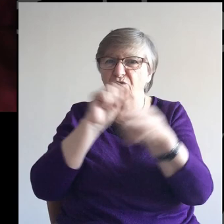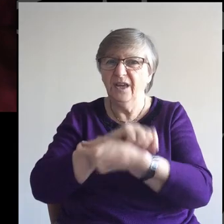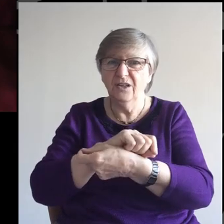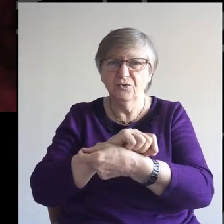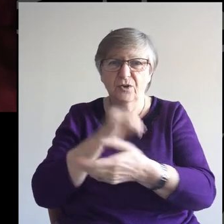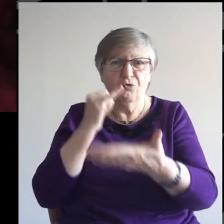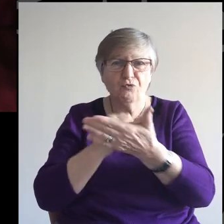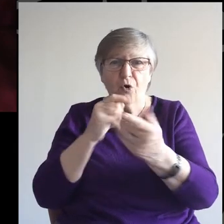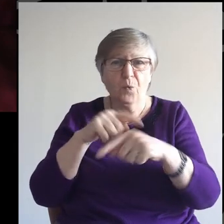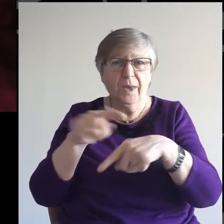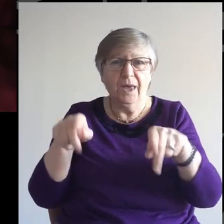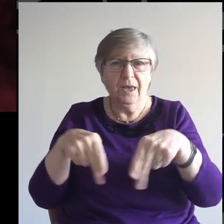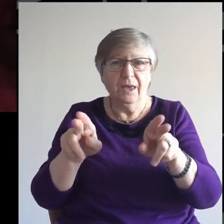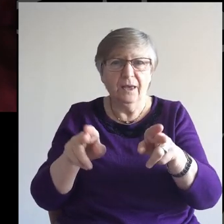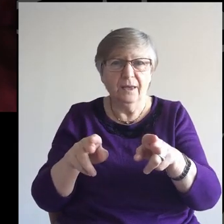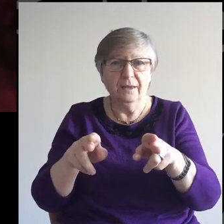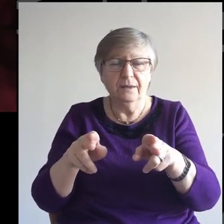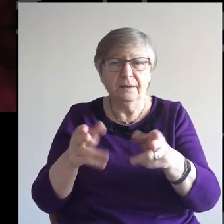completely the wrong way round.